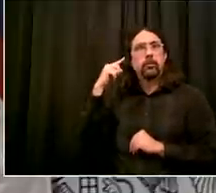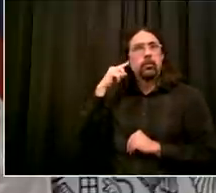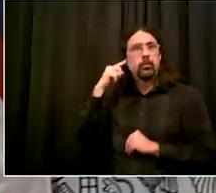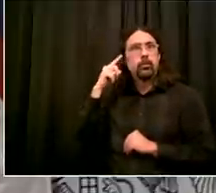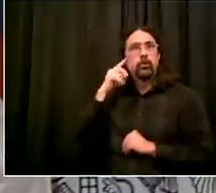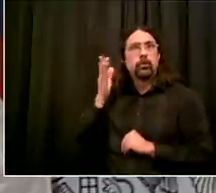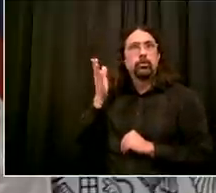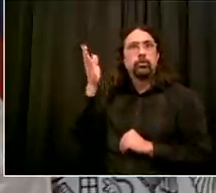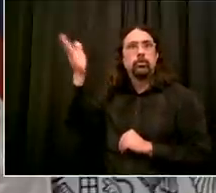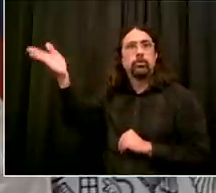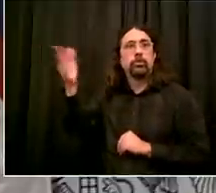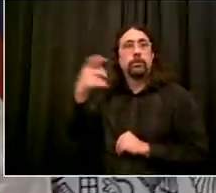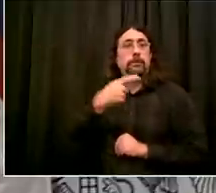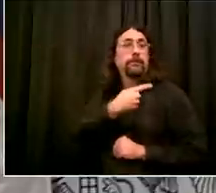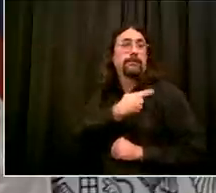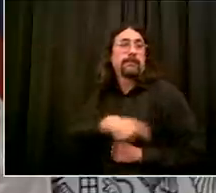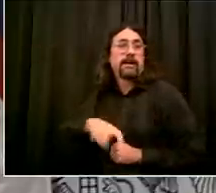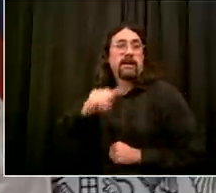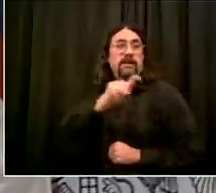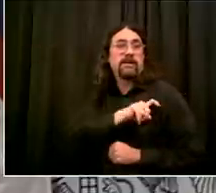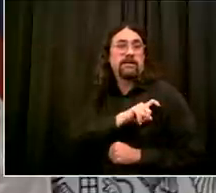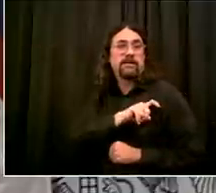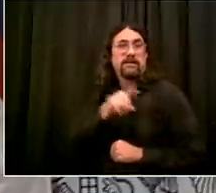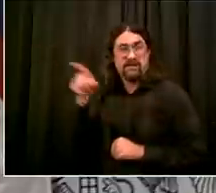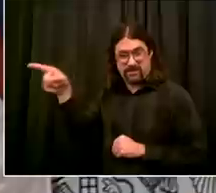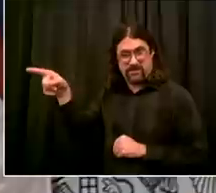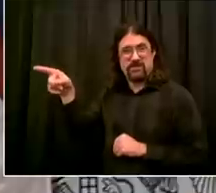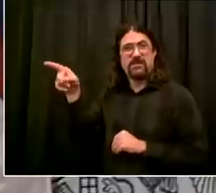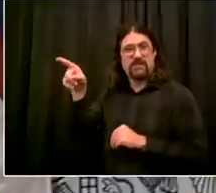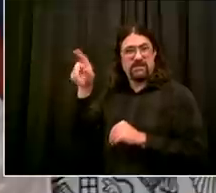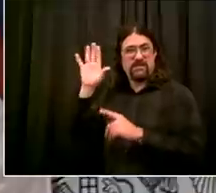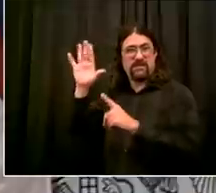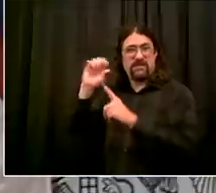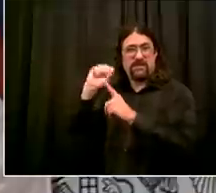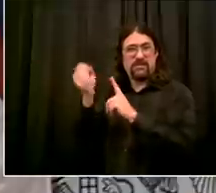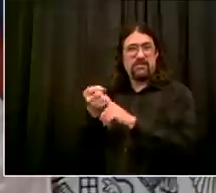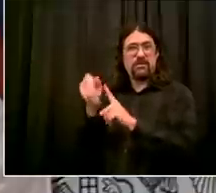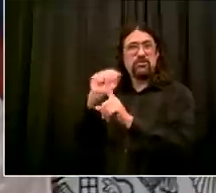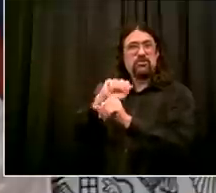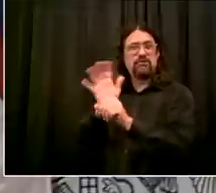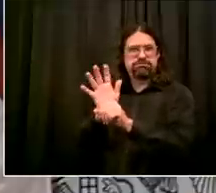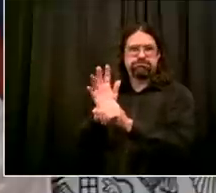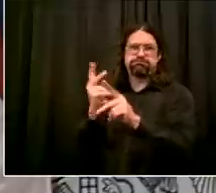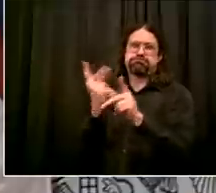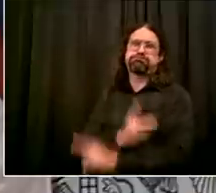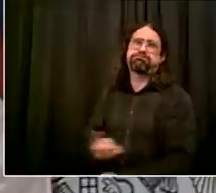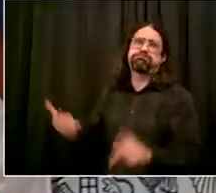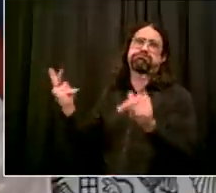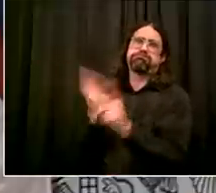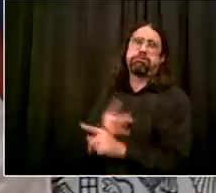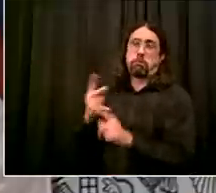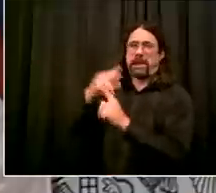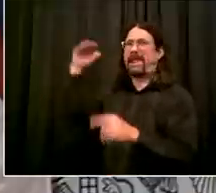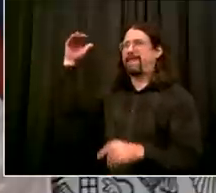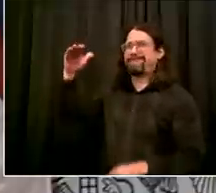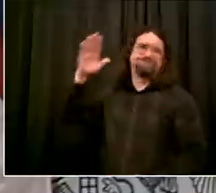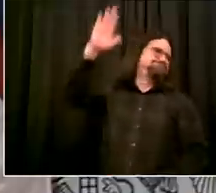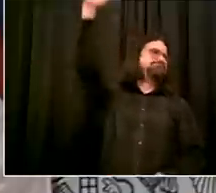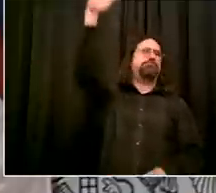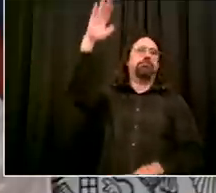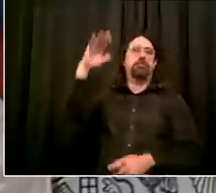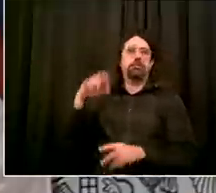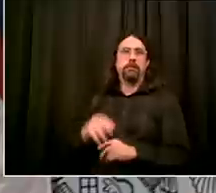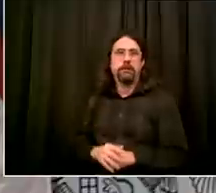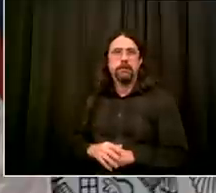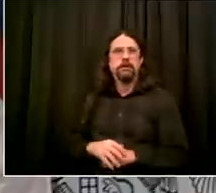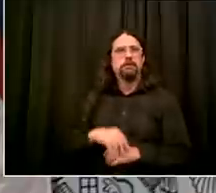suffered because of it uh there seems to have been a lot of problems with young people gathering we've seen some of that in new york city but nowhere